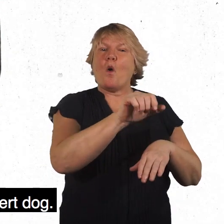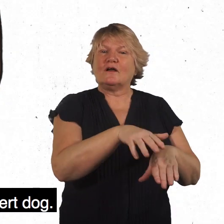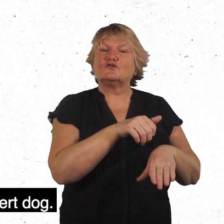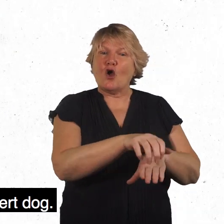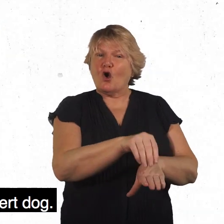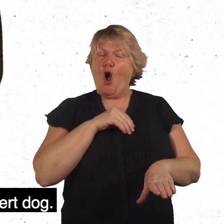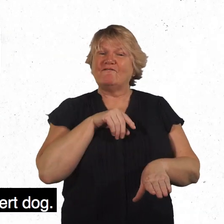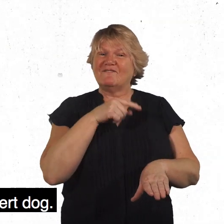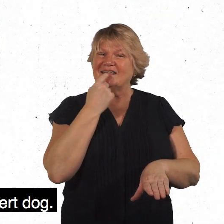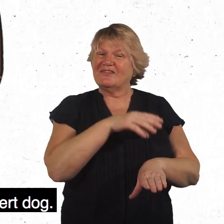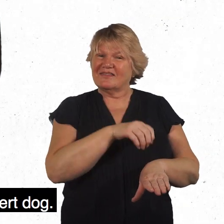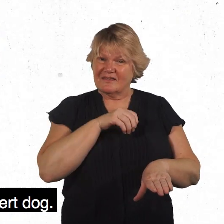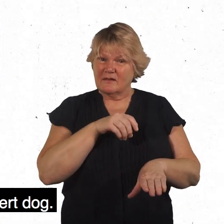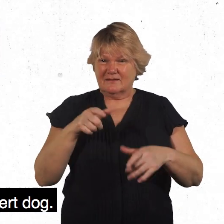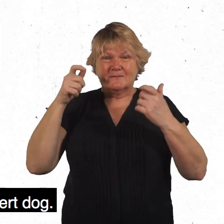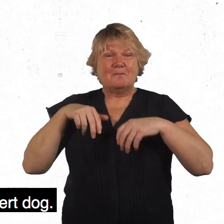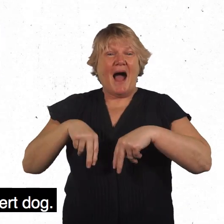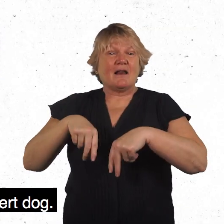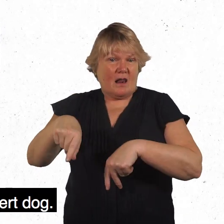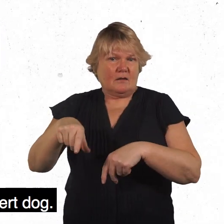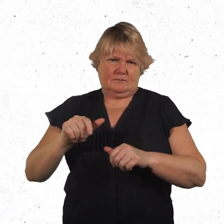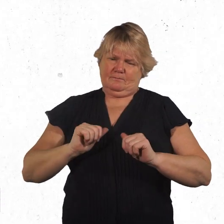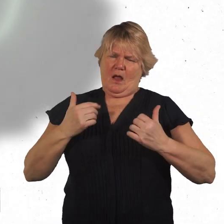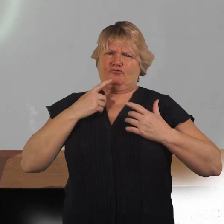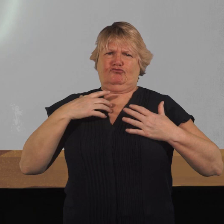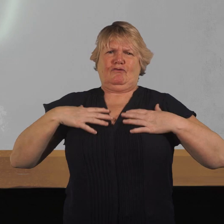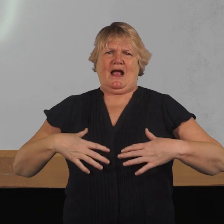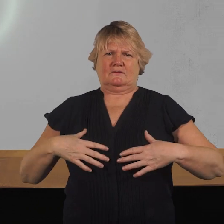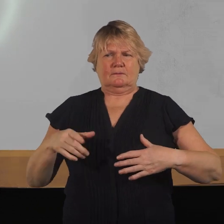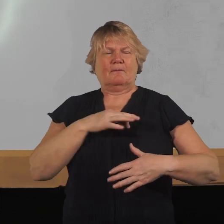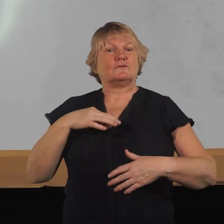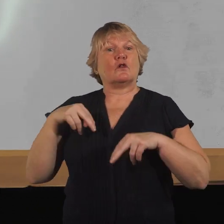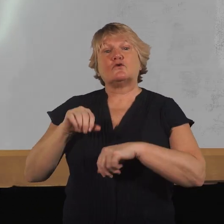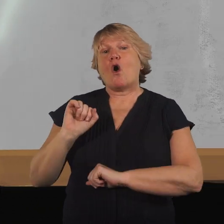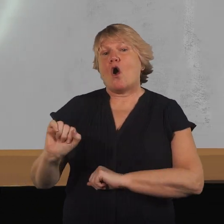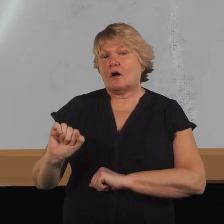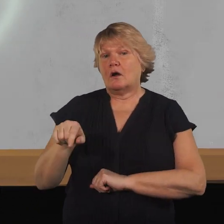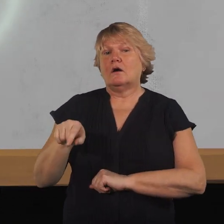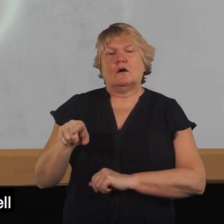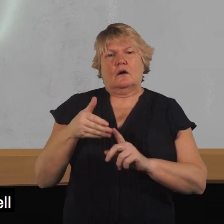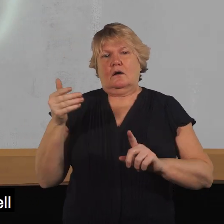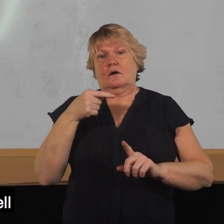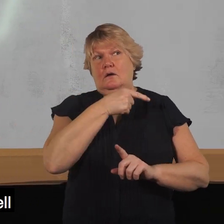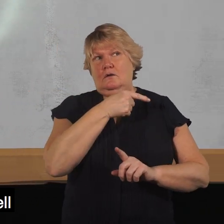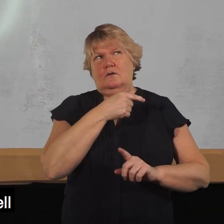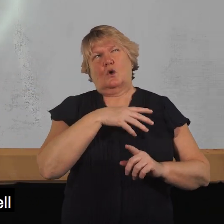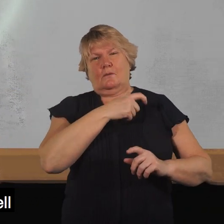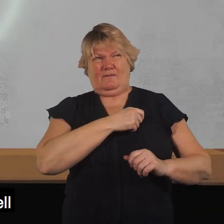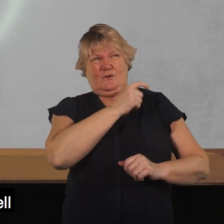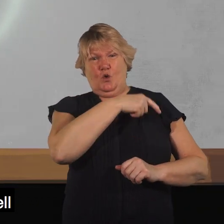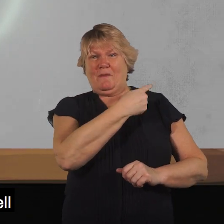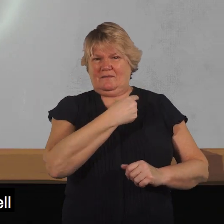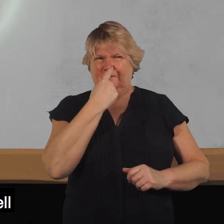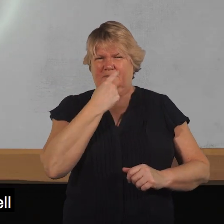Springer Spaniel in her smart red jacket is a medical alert dog. She's noticed a change in the odour of her human, which means they're about